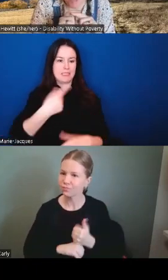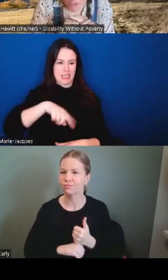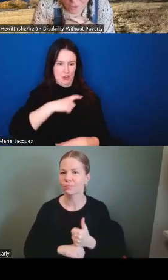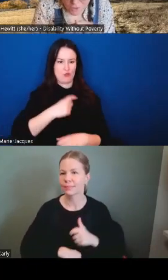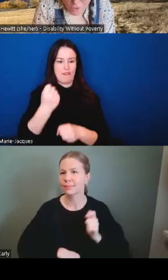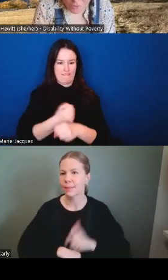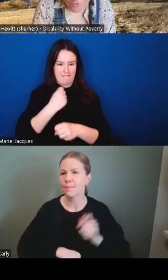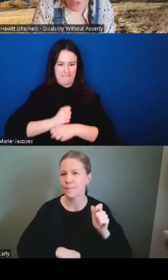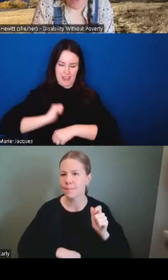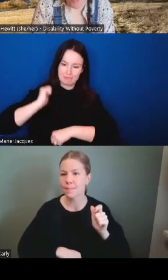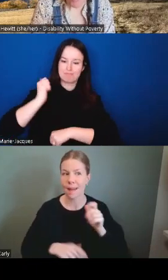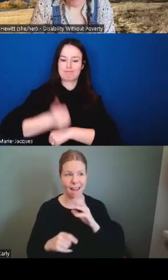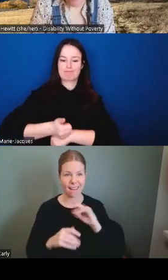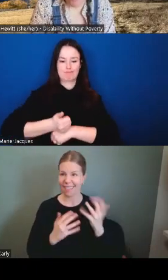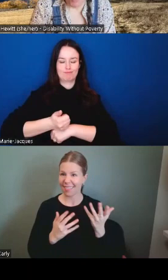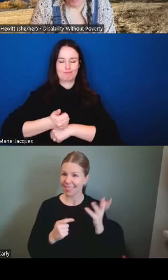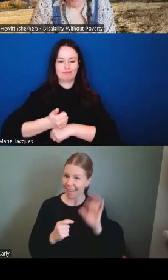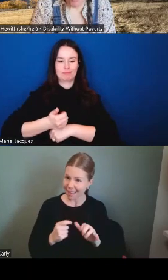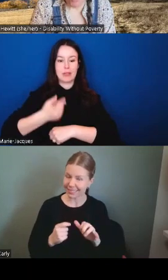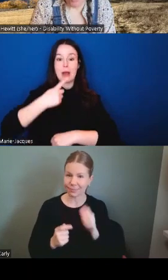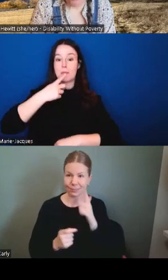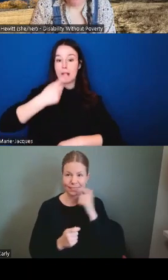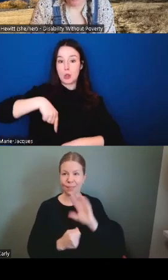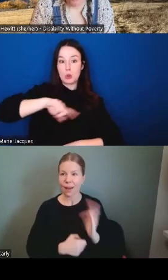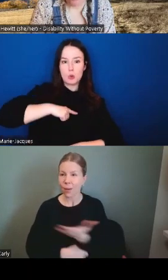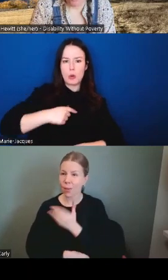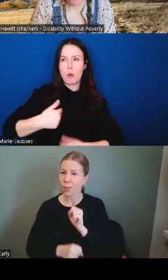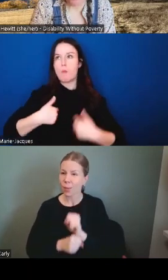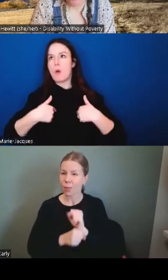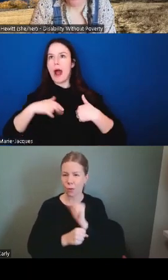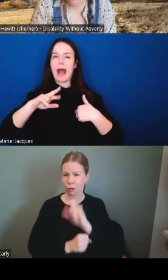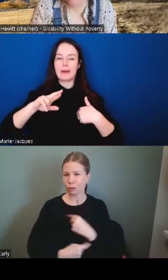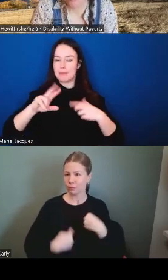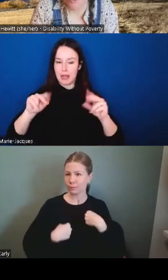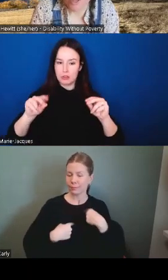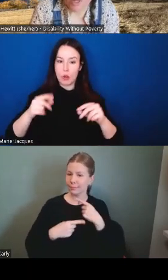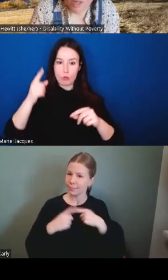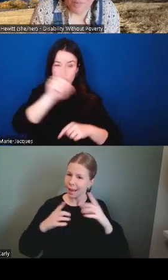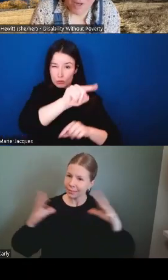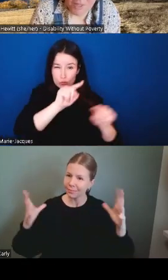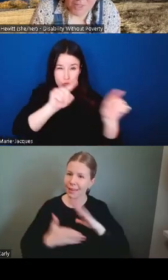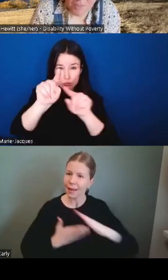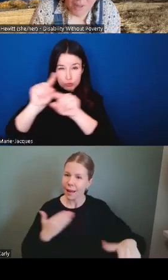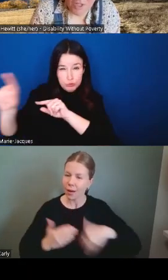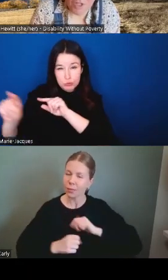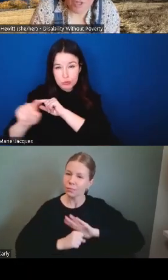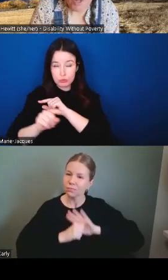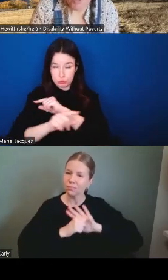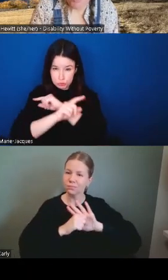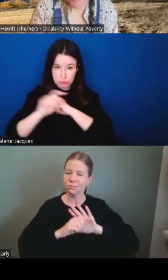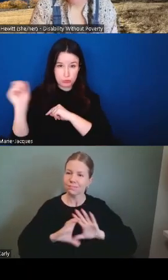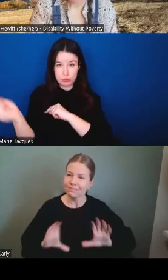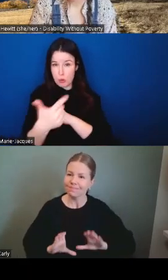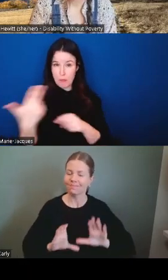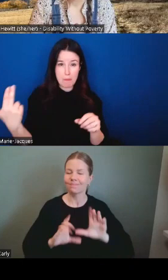mean me i mean all of you through our our uh our continued participation